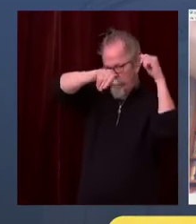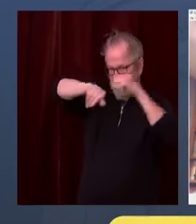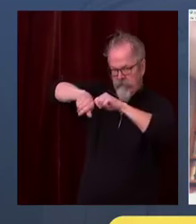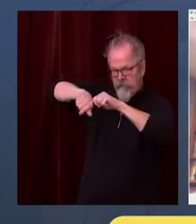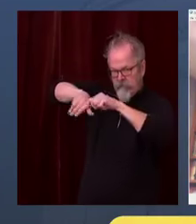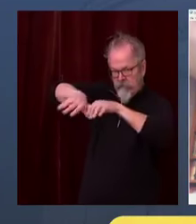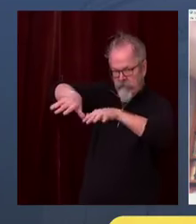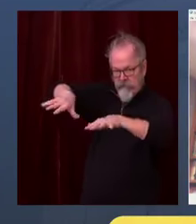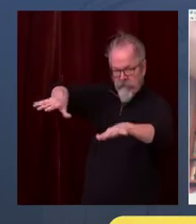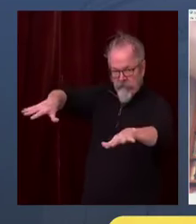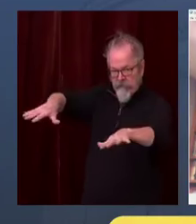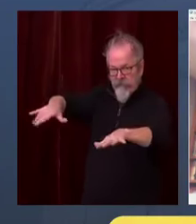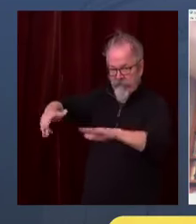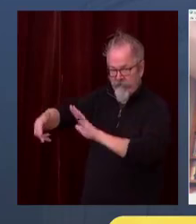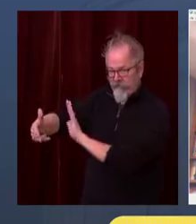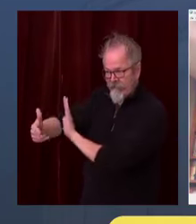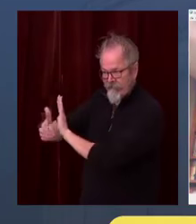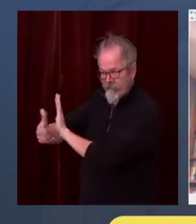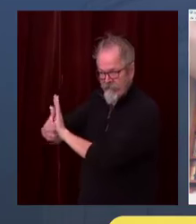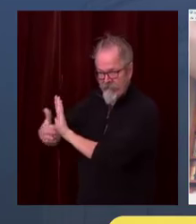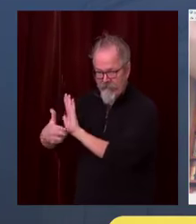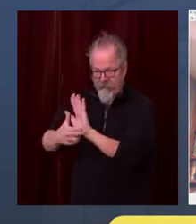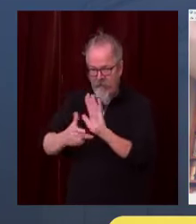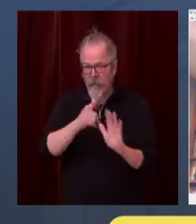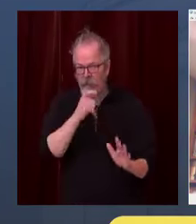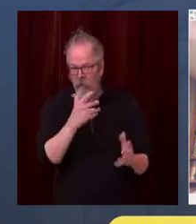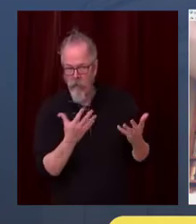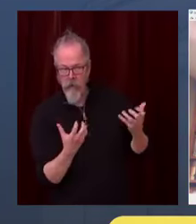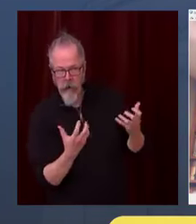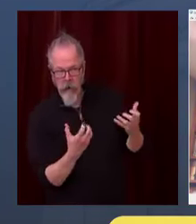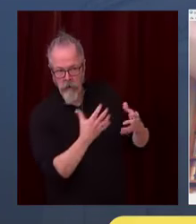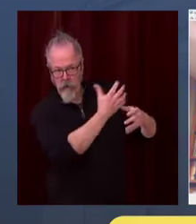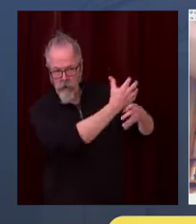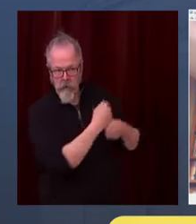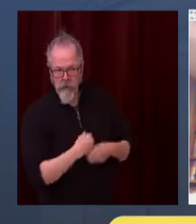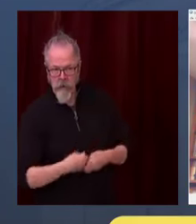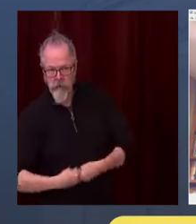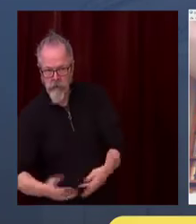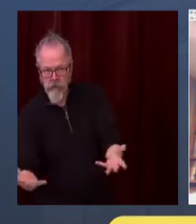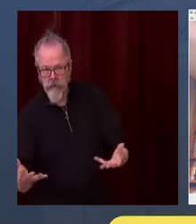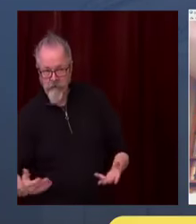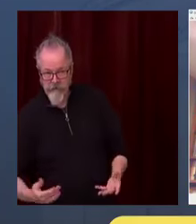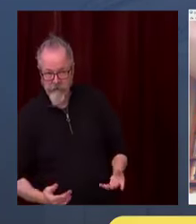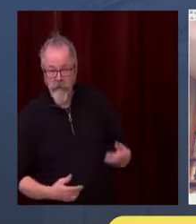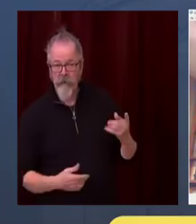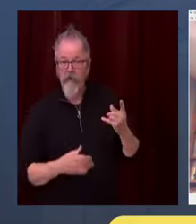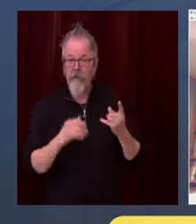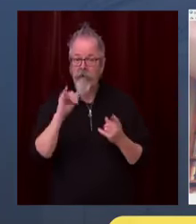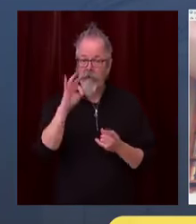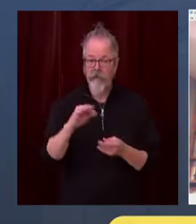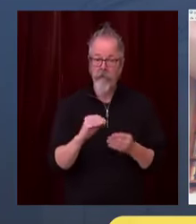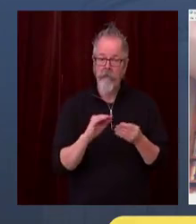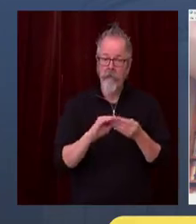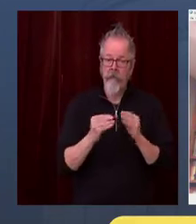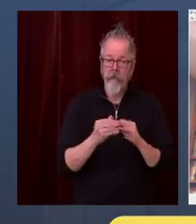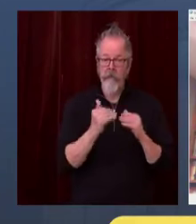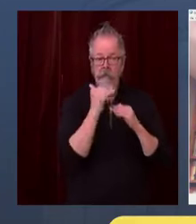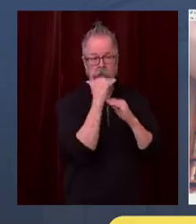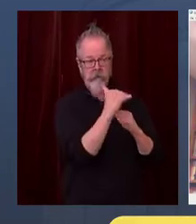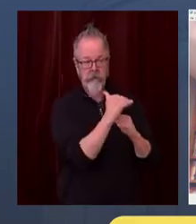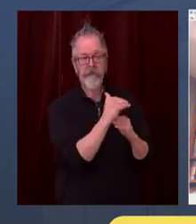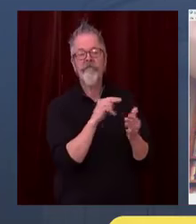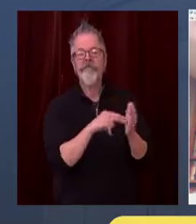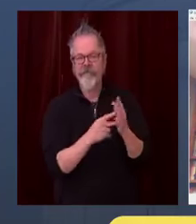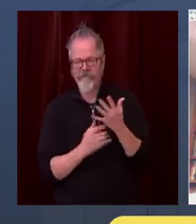select in the system if there's a limited number of, you know, vaccine doses available. We, you know, at the state will